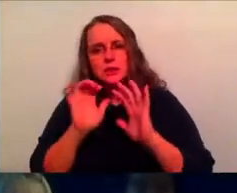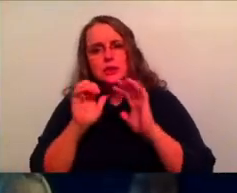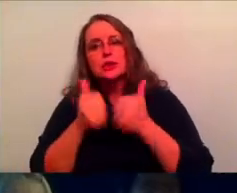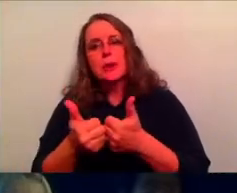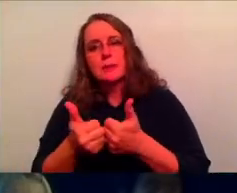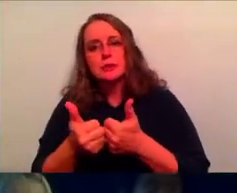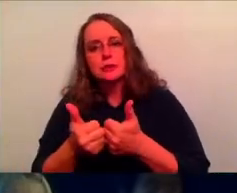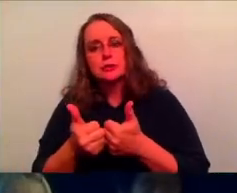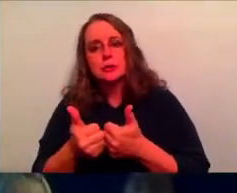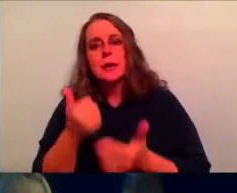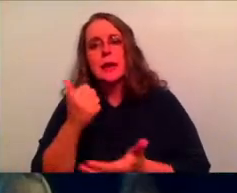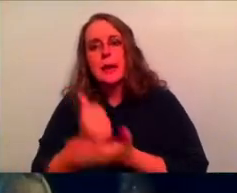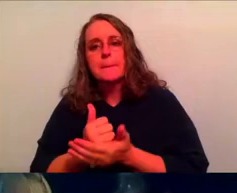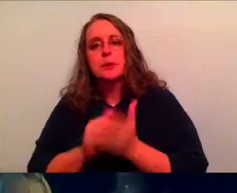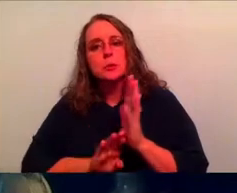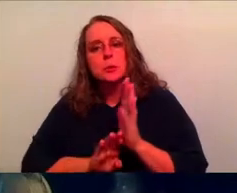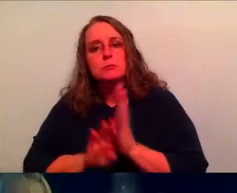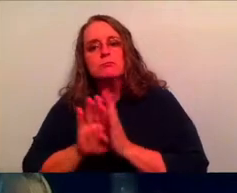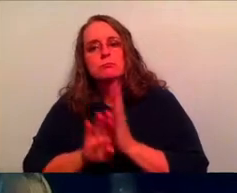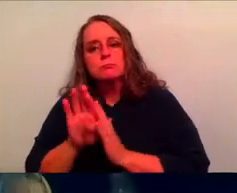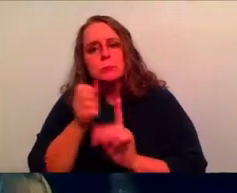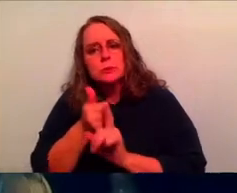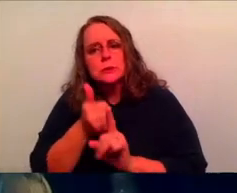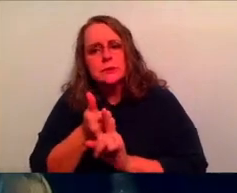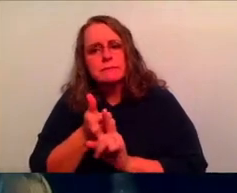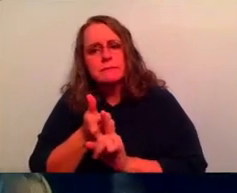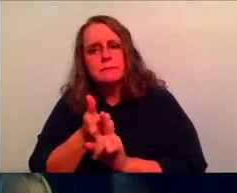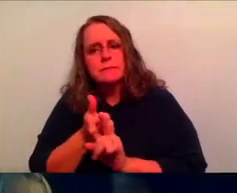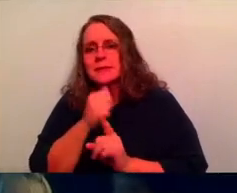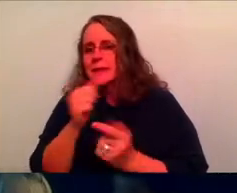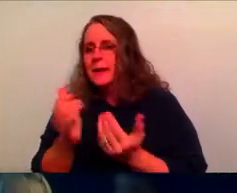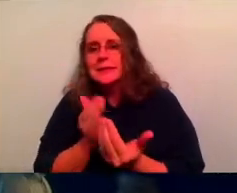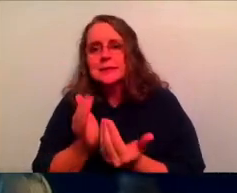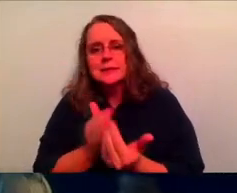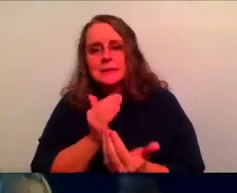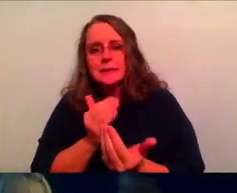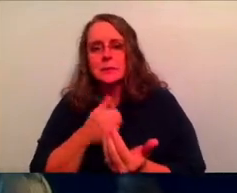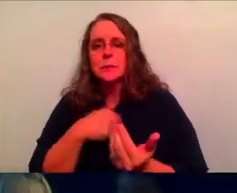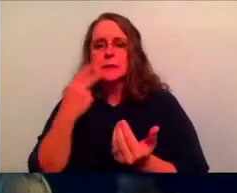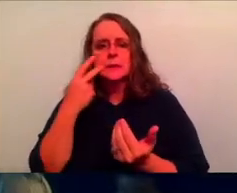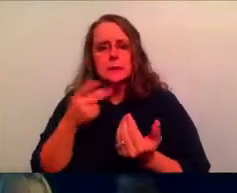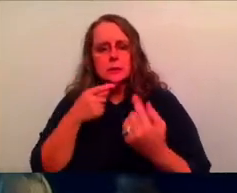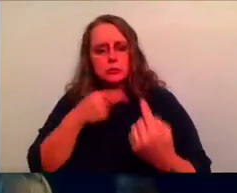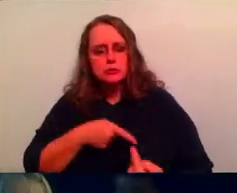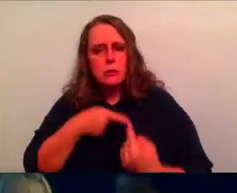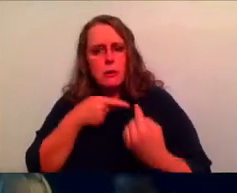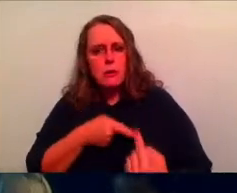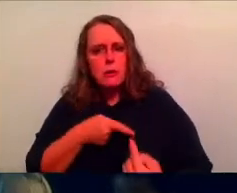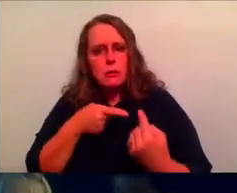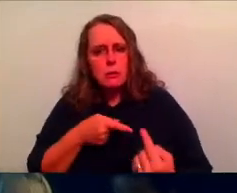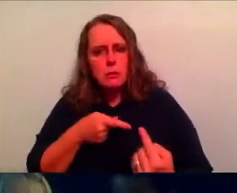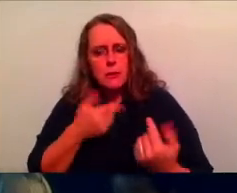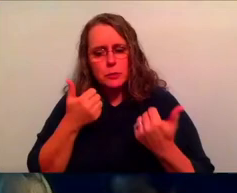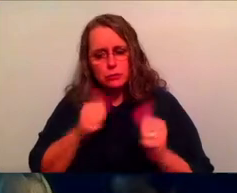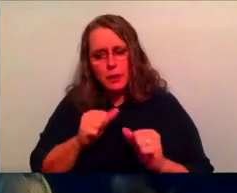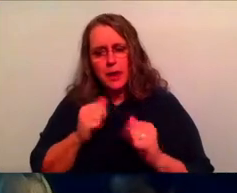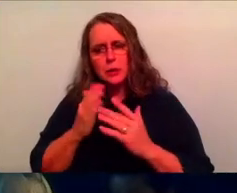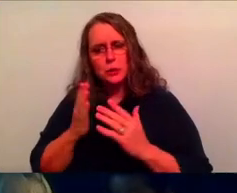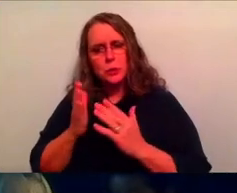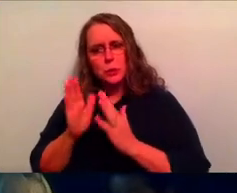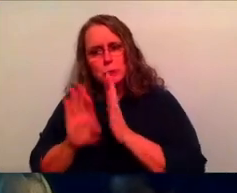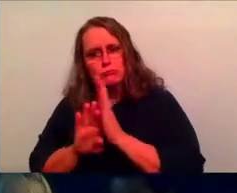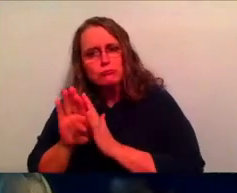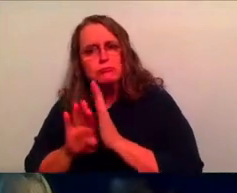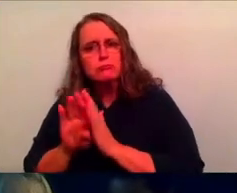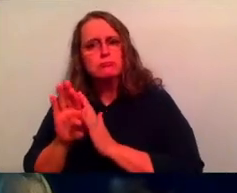stretching and a growing that that's not easy. And sometimes we see the struggle and only the struggle when we're trying to move forward. That's all we focus